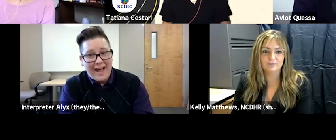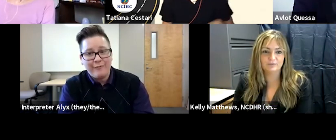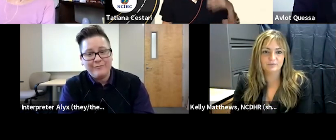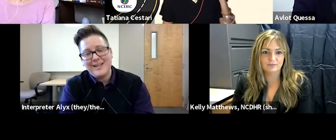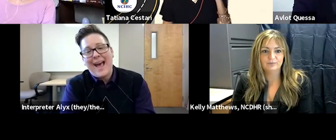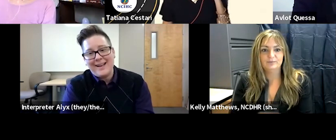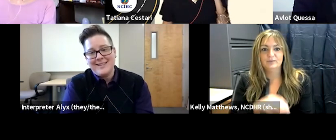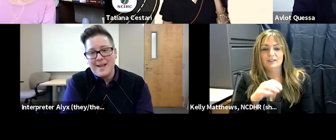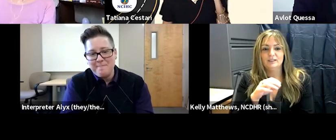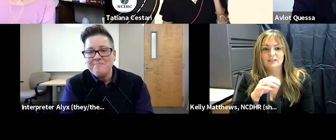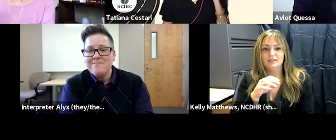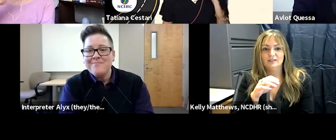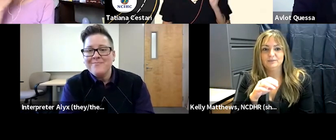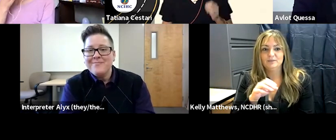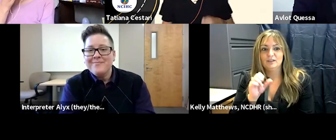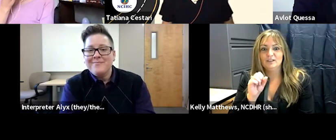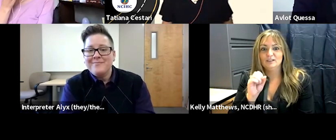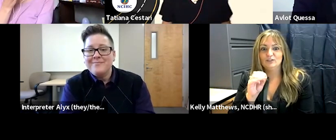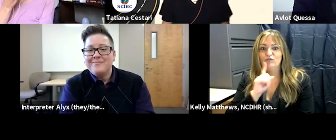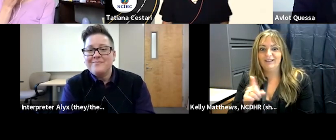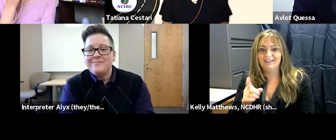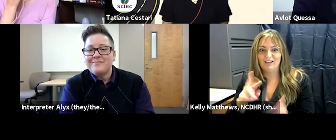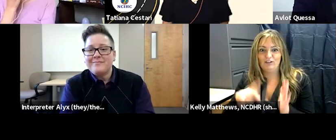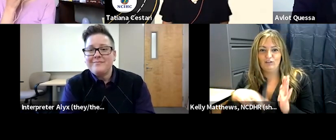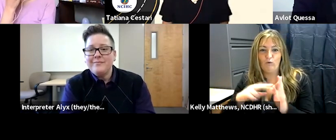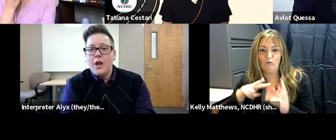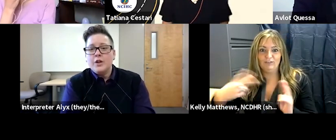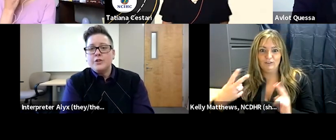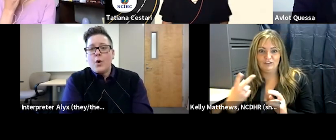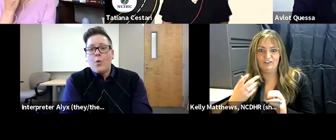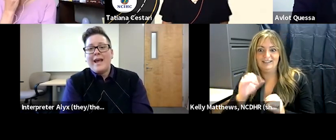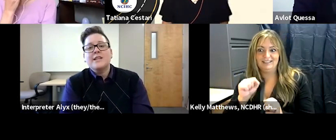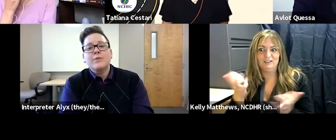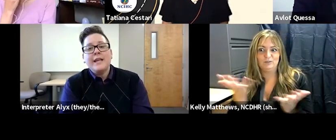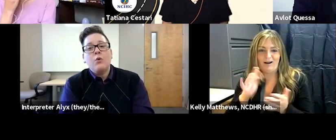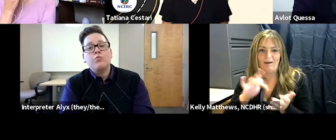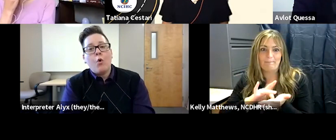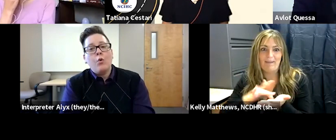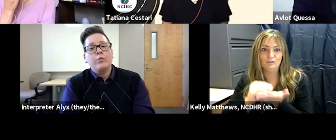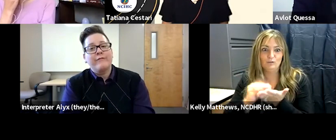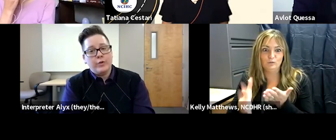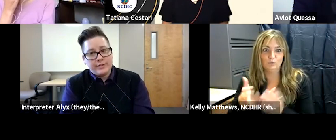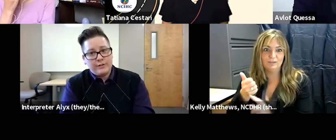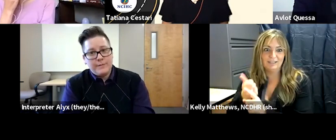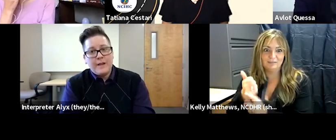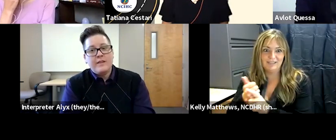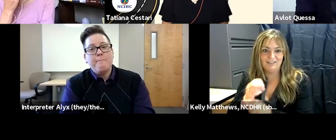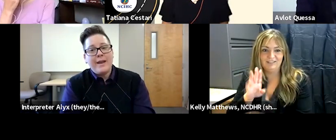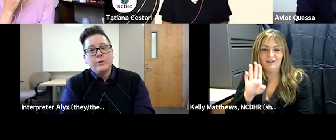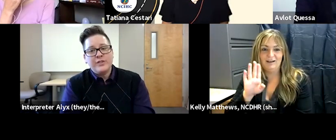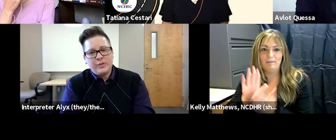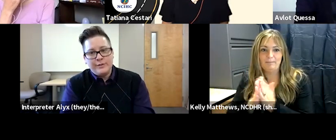hospital staff to act as them so it's really a role reversal